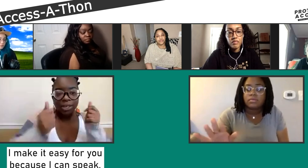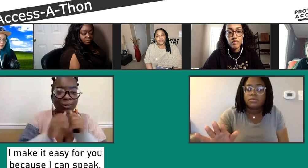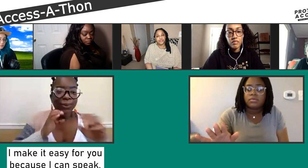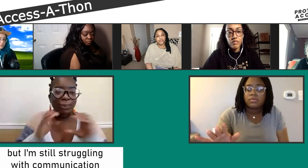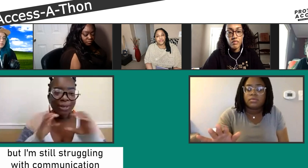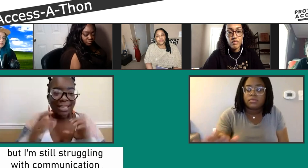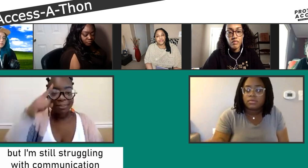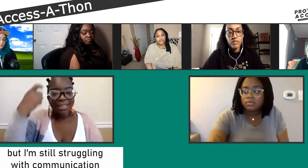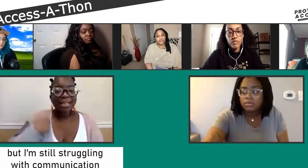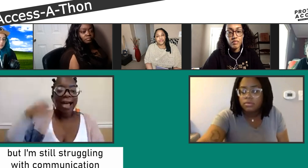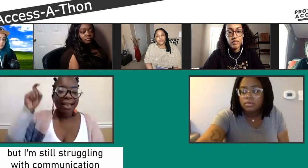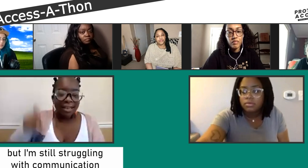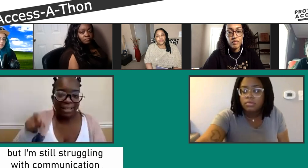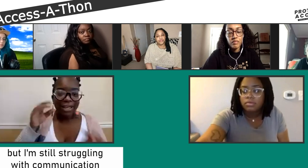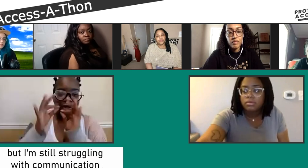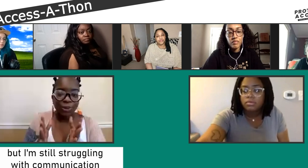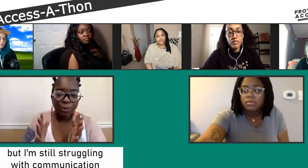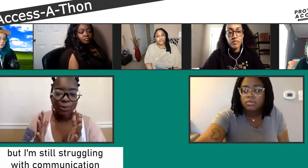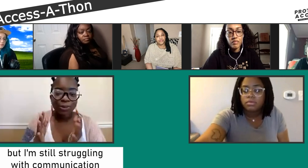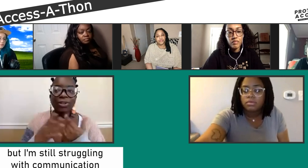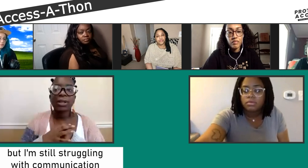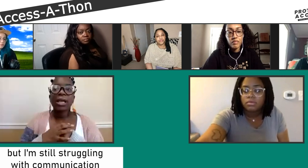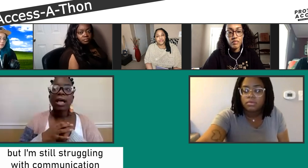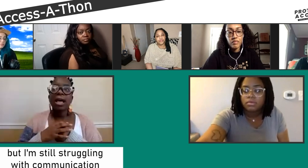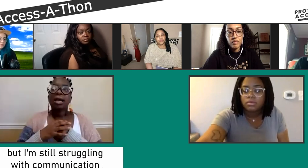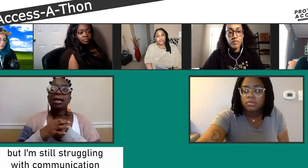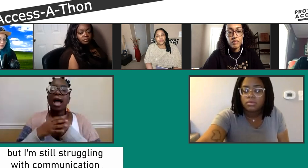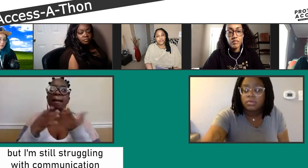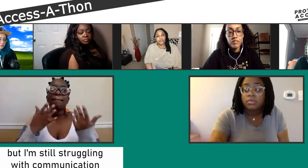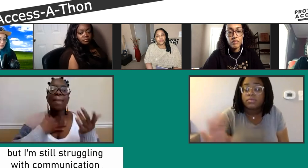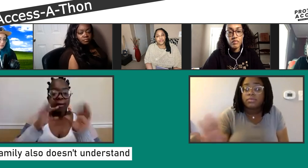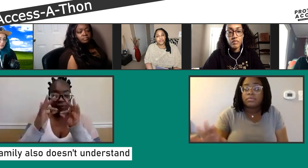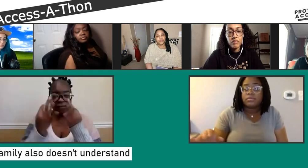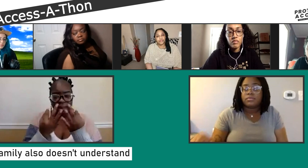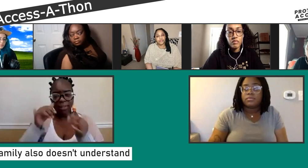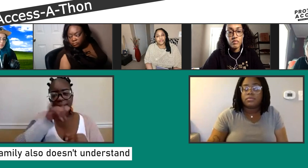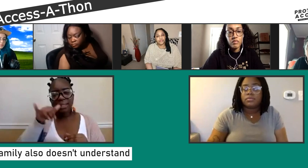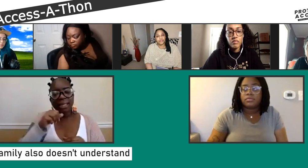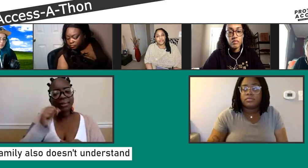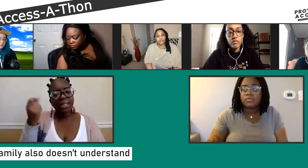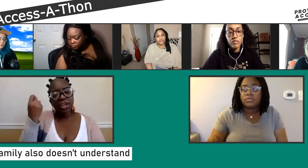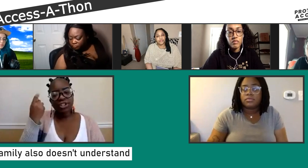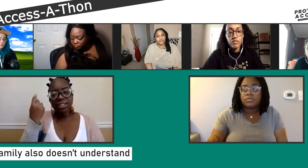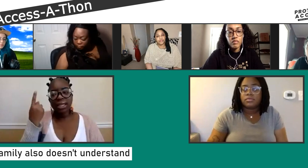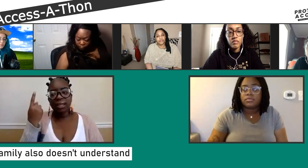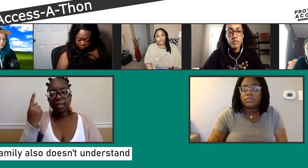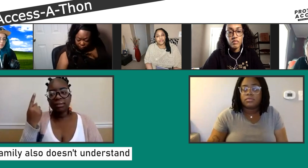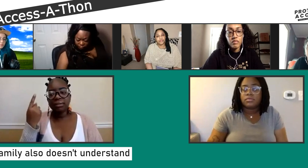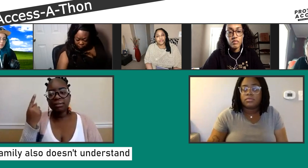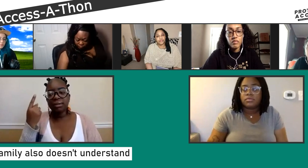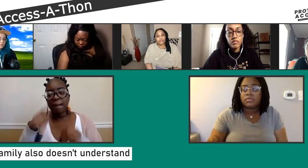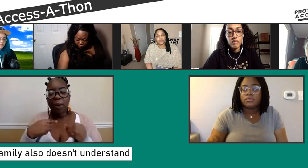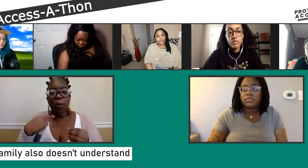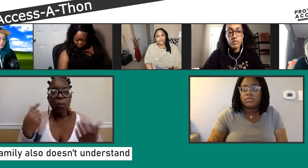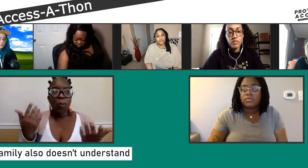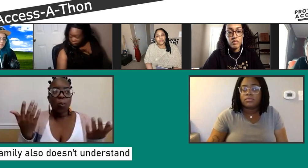community or for that person in front of me. And I have my access to an interpreter or communication effect of a communication compromise.